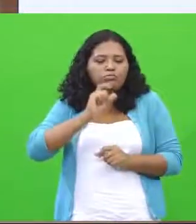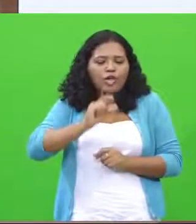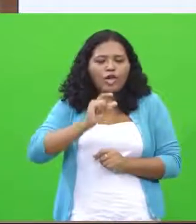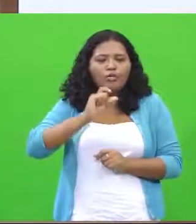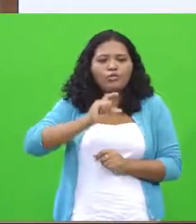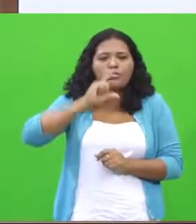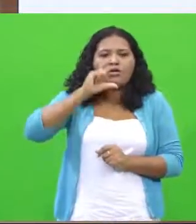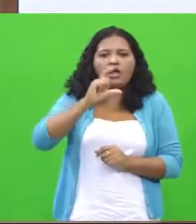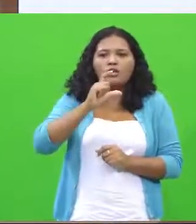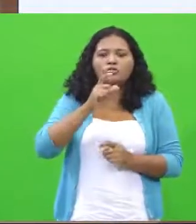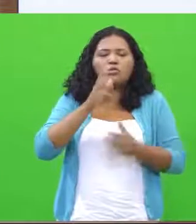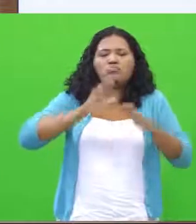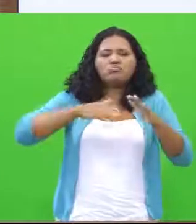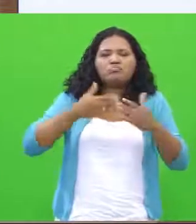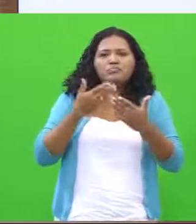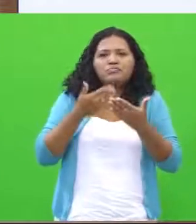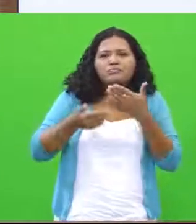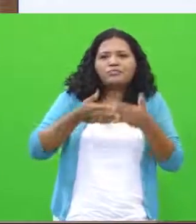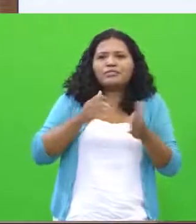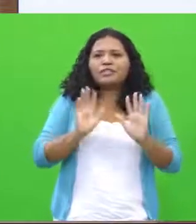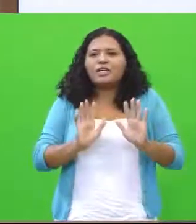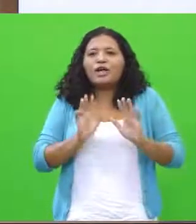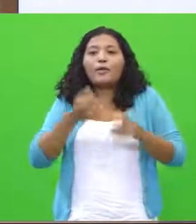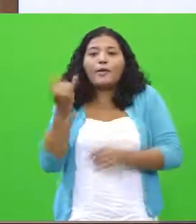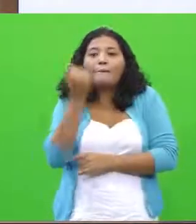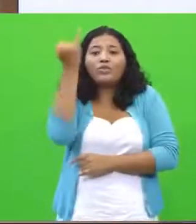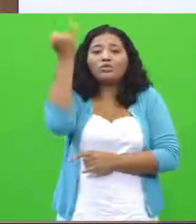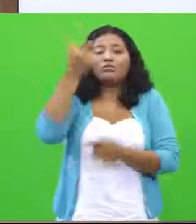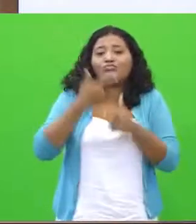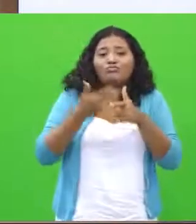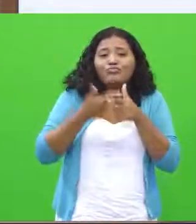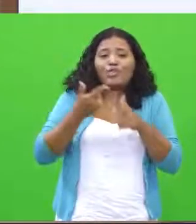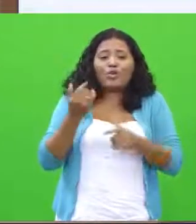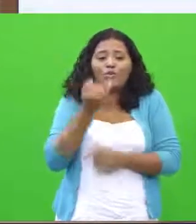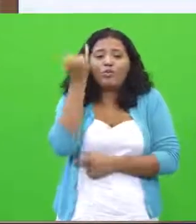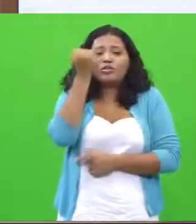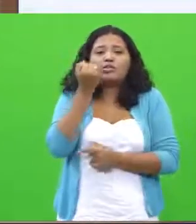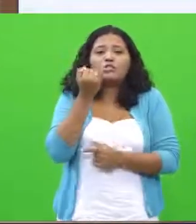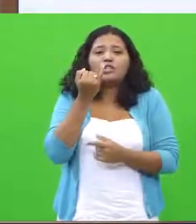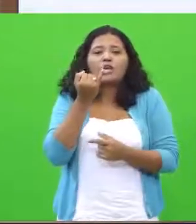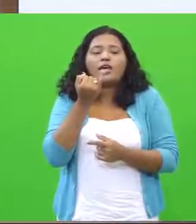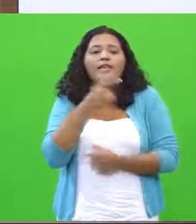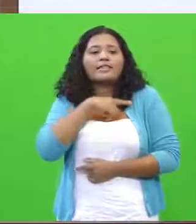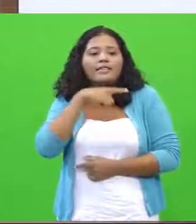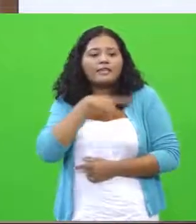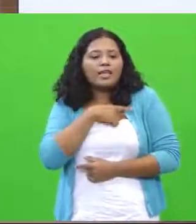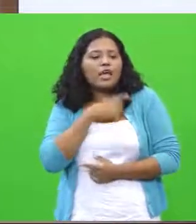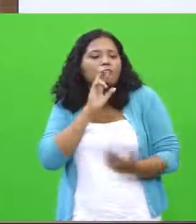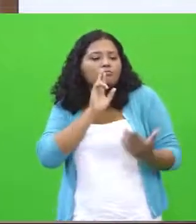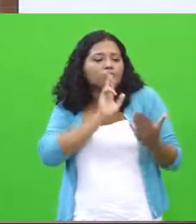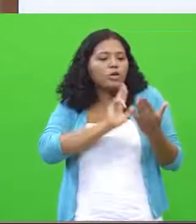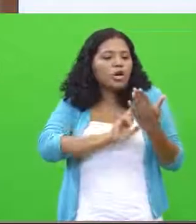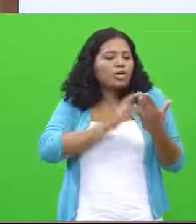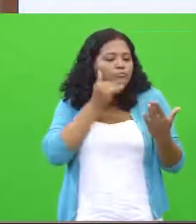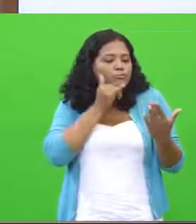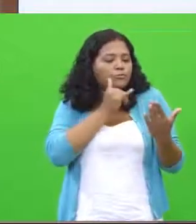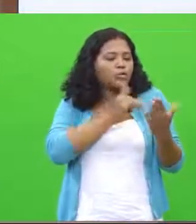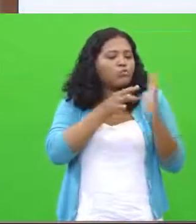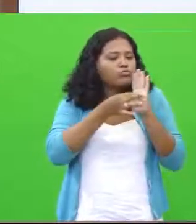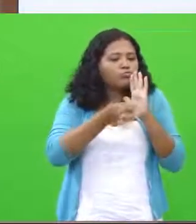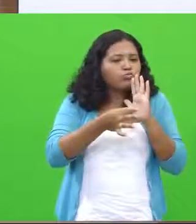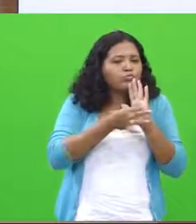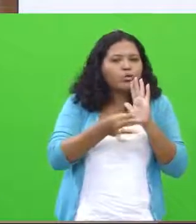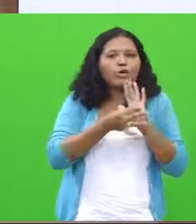that it is legible, that you can leave it registered your message, your point of view,